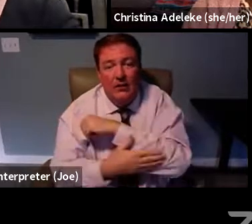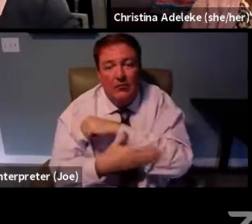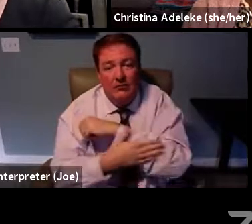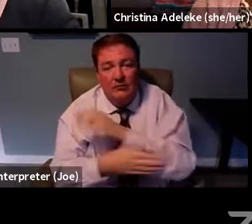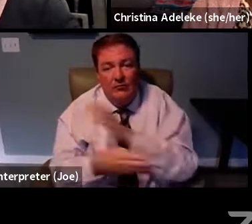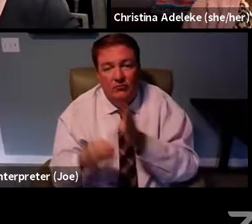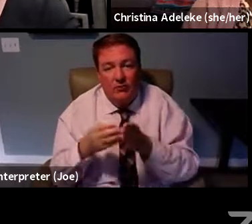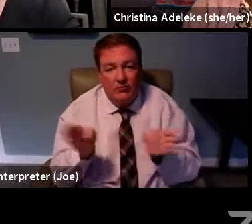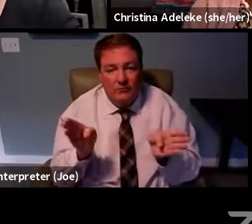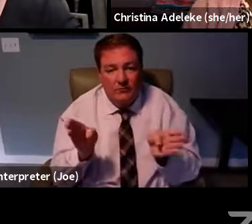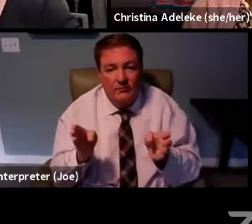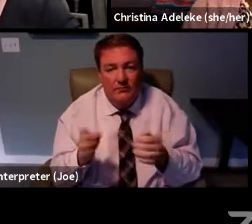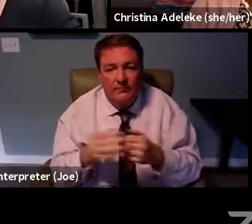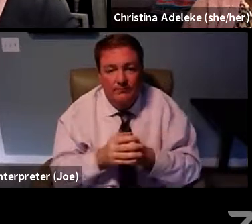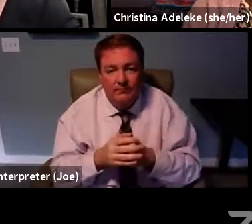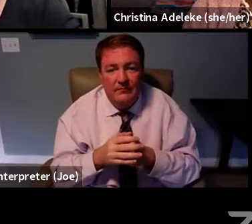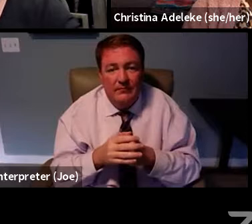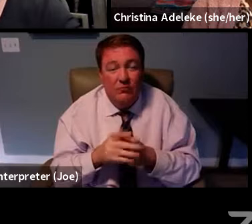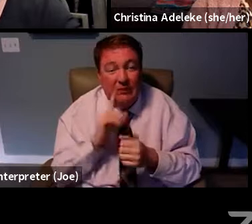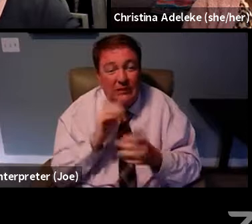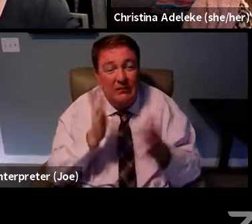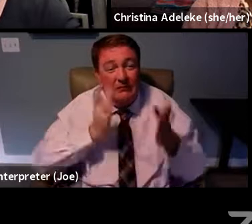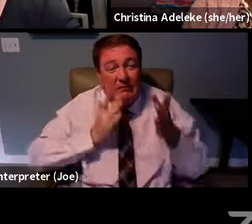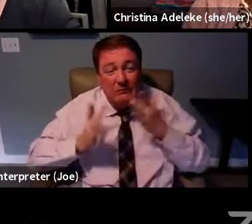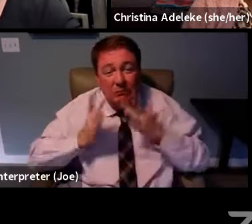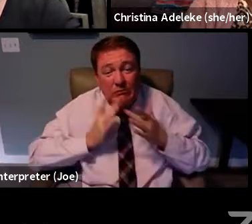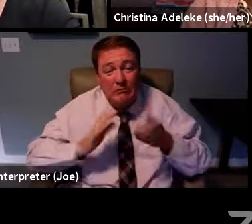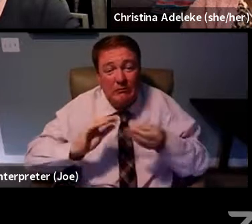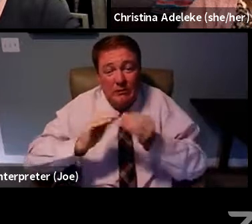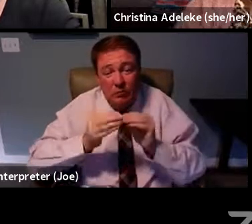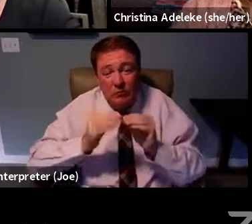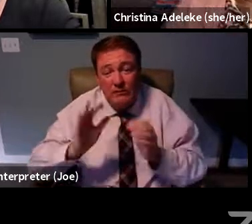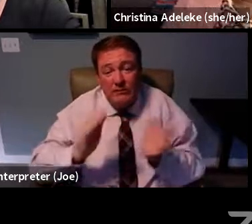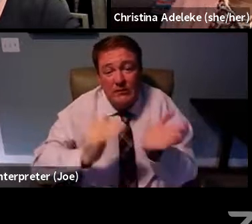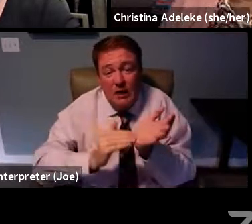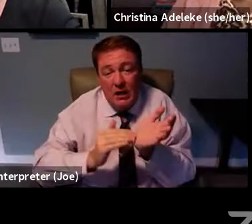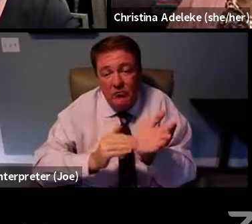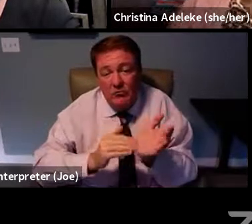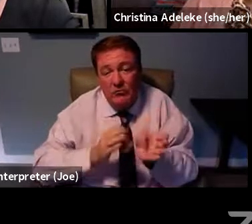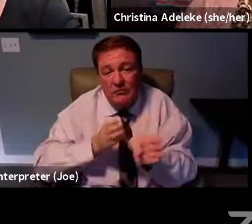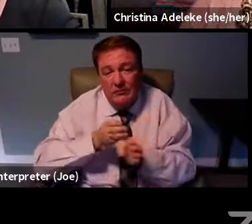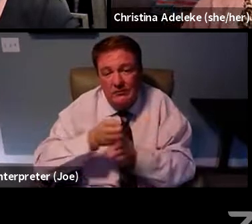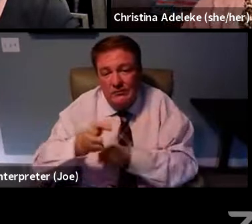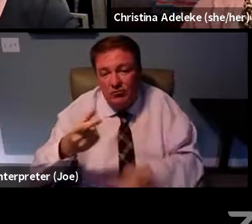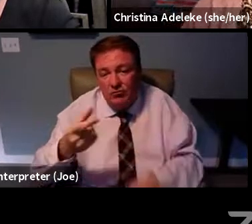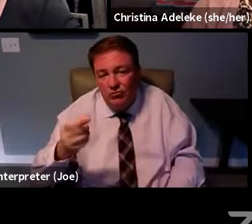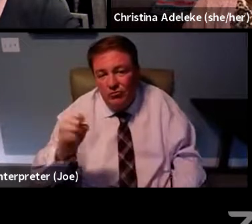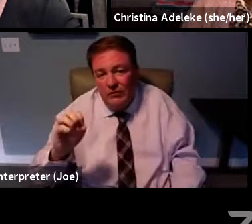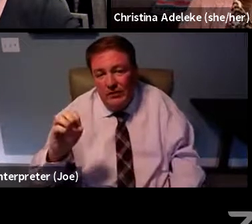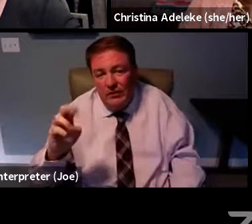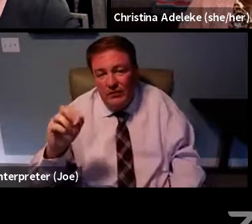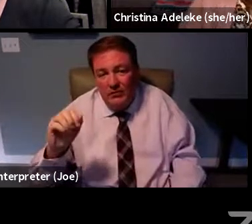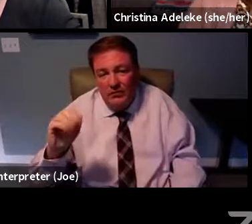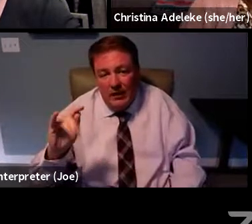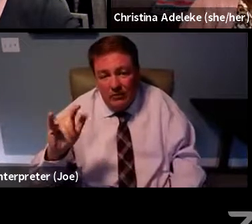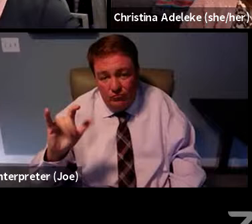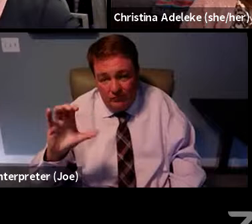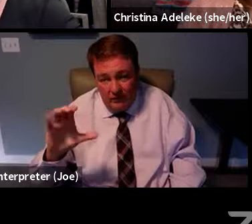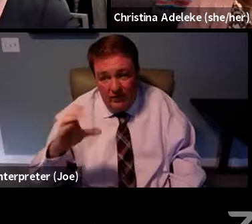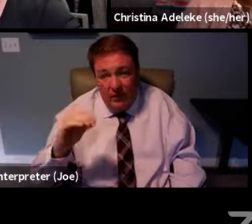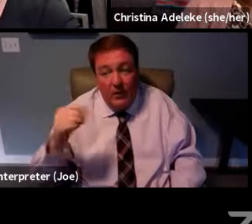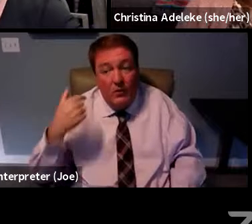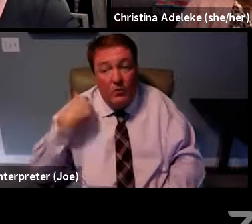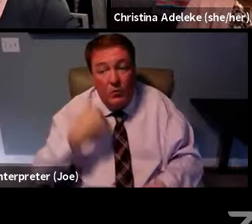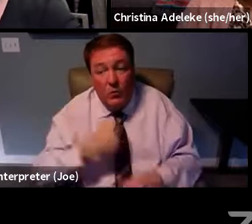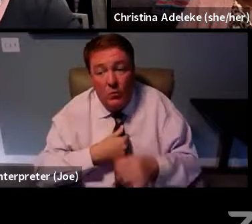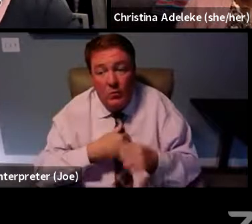You know, there is a shortage of geriatric doctors. And as we face that, we also need to make